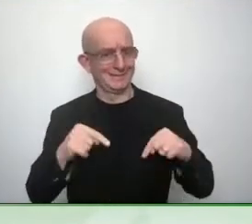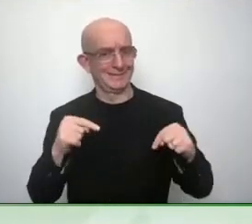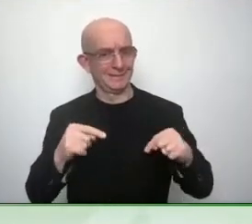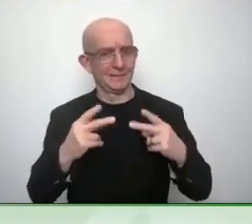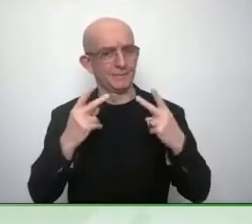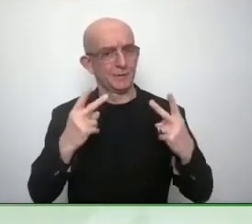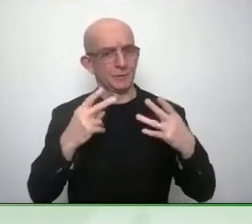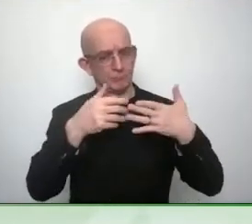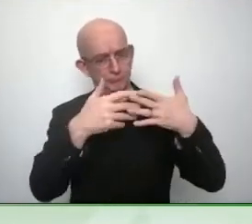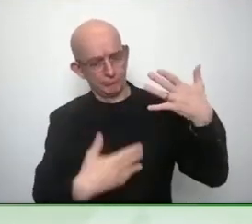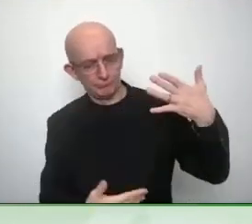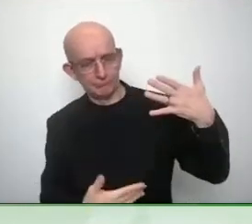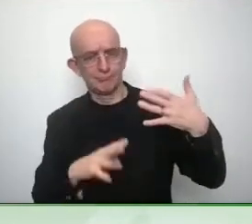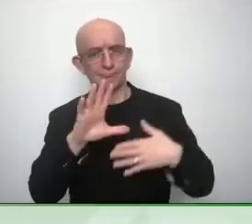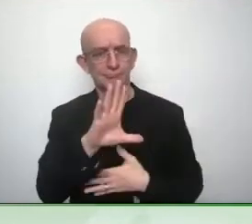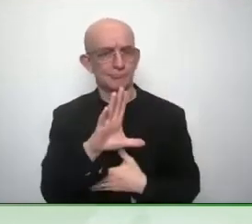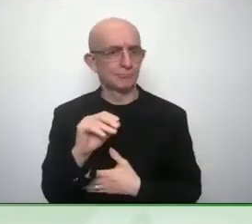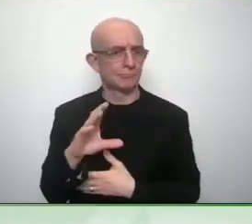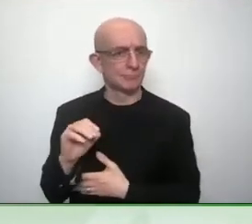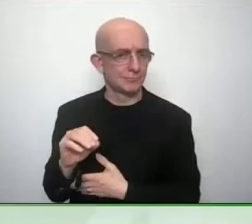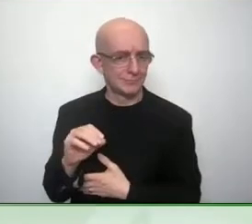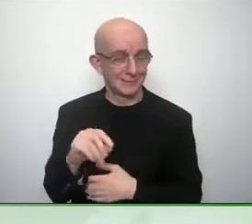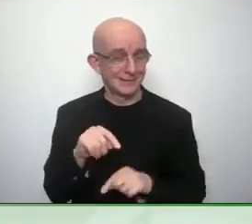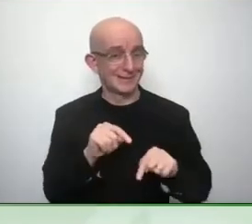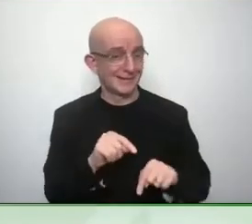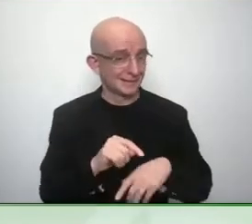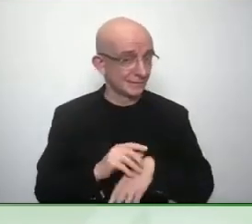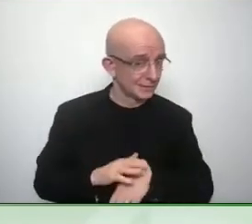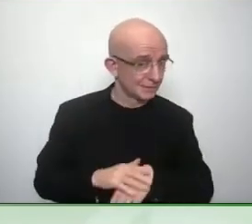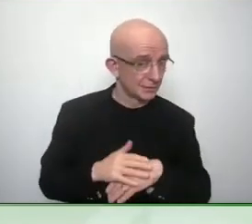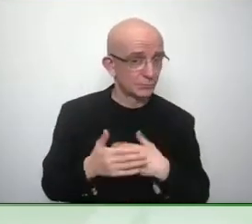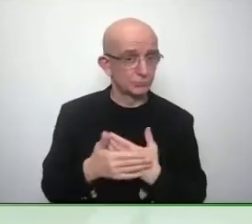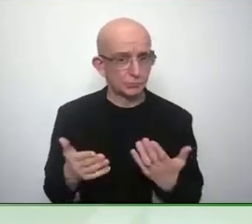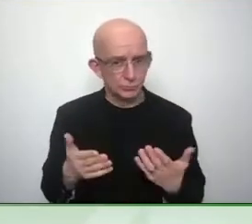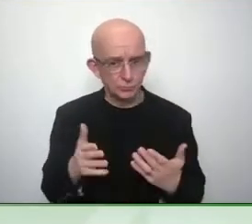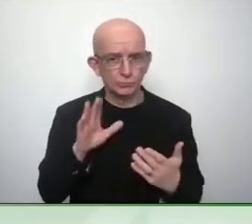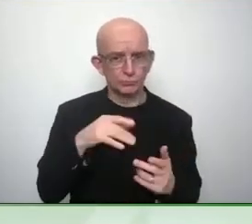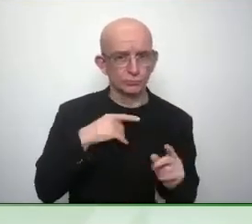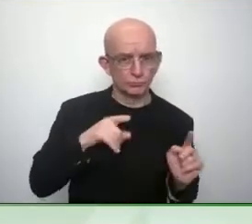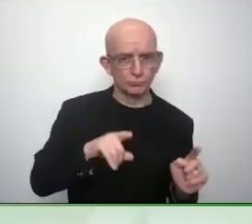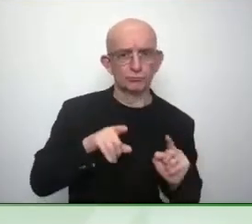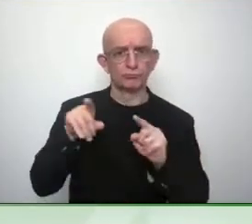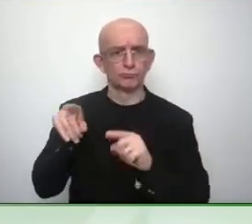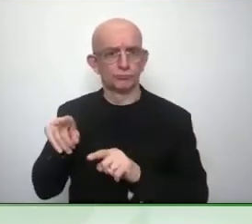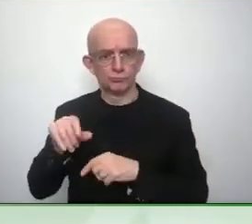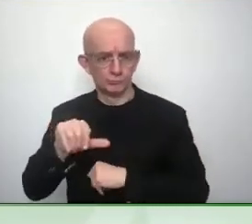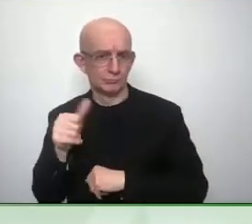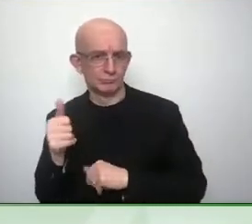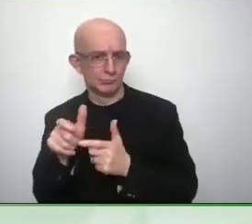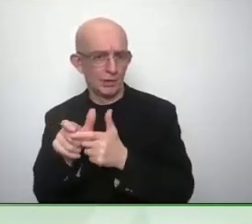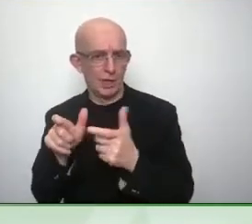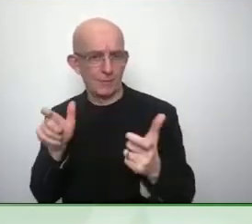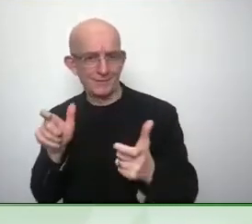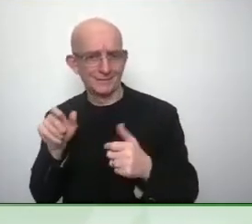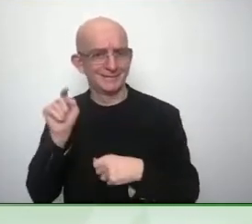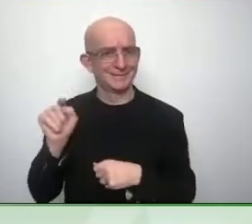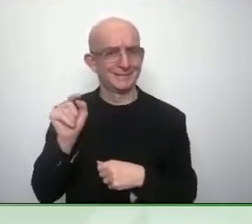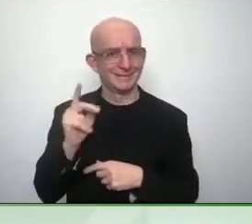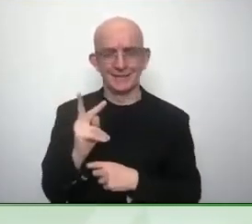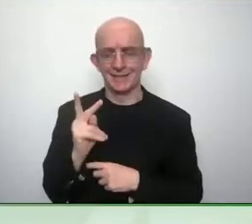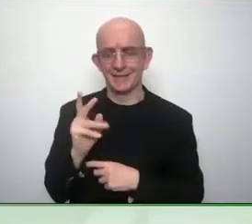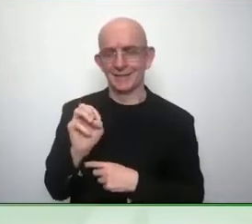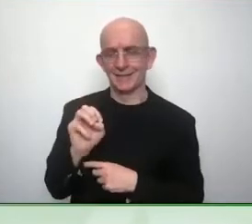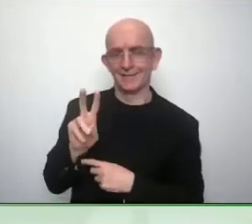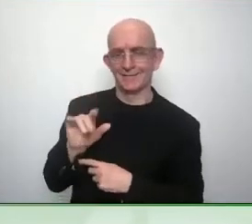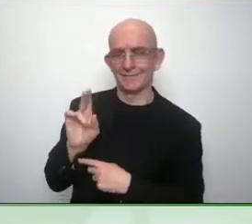Association of Professionals with Disabilities and I thought yeah what a great idea but then I started talking to some people and they said